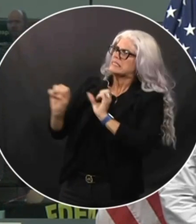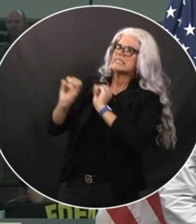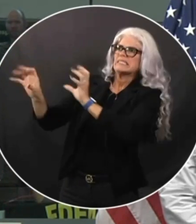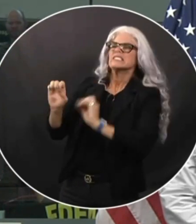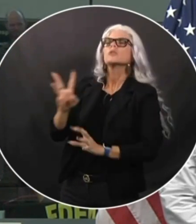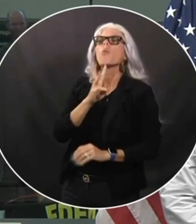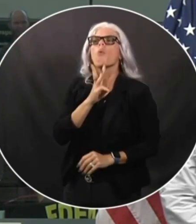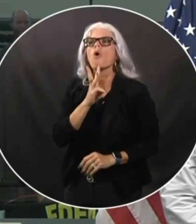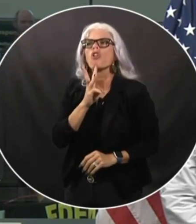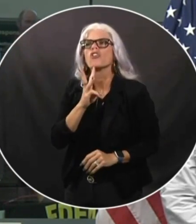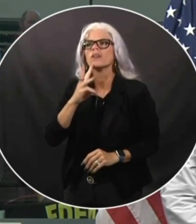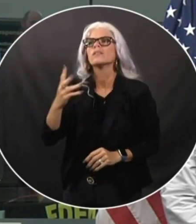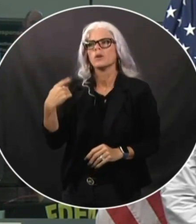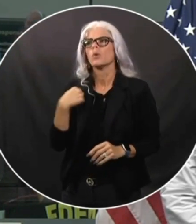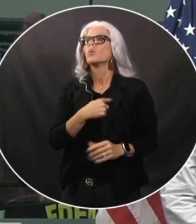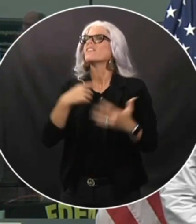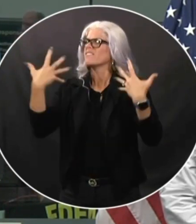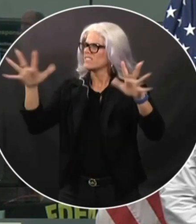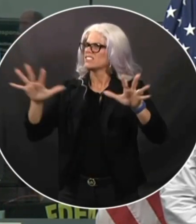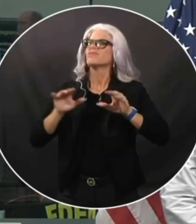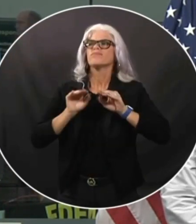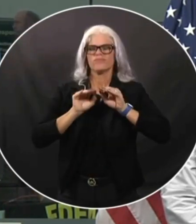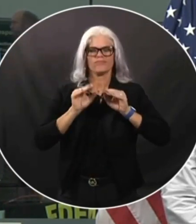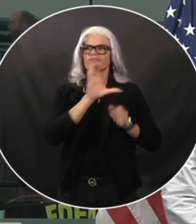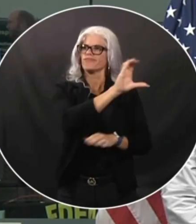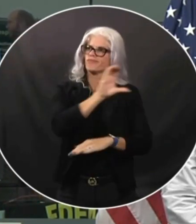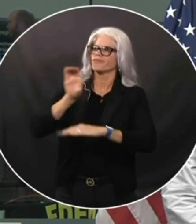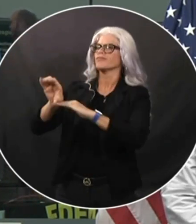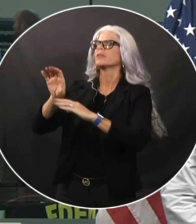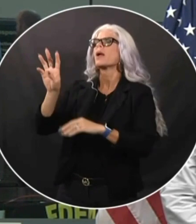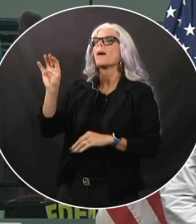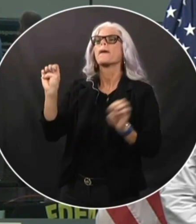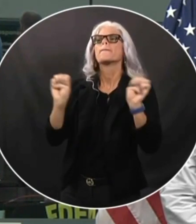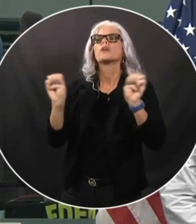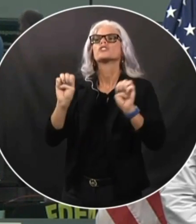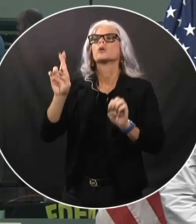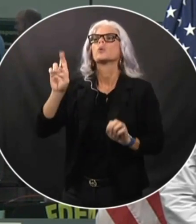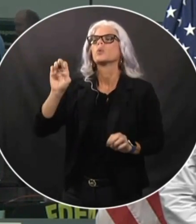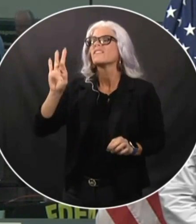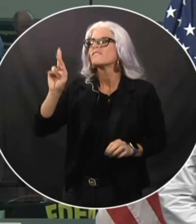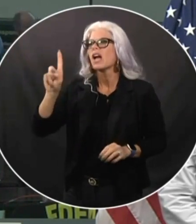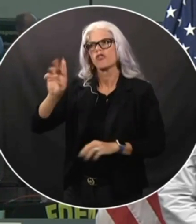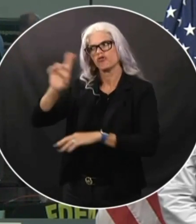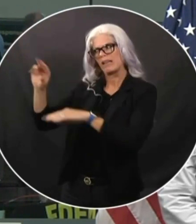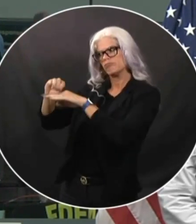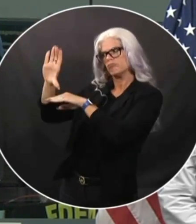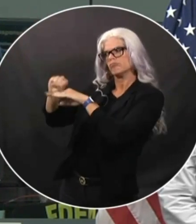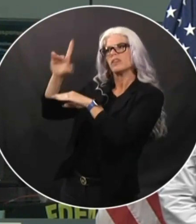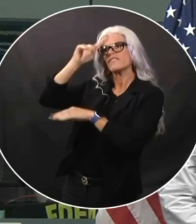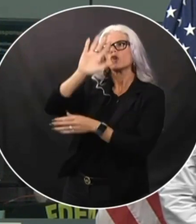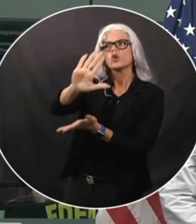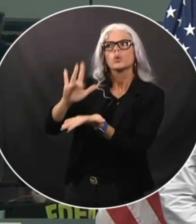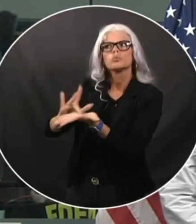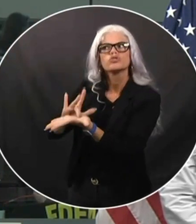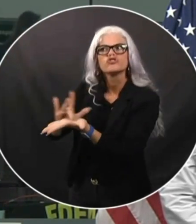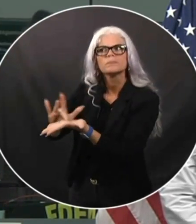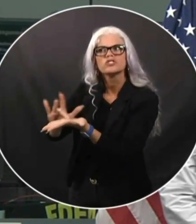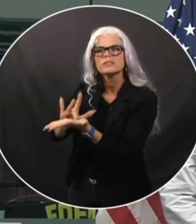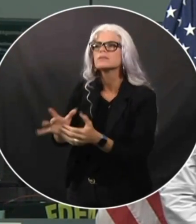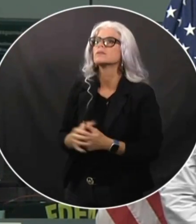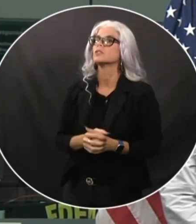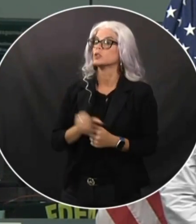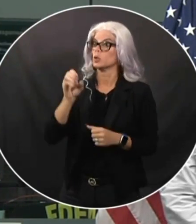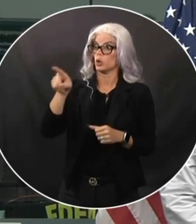authorized emergency refills of maintenance prescriptions for 30 days, and we would anticipate anyone as part of your hurricane preparedness plan.